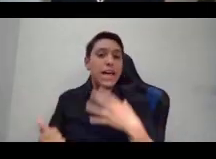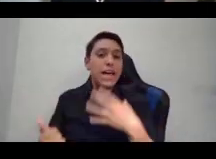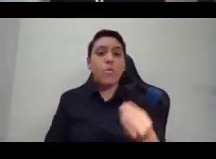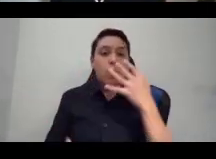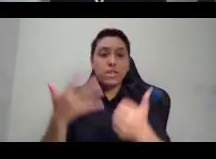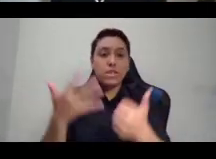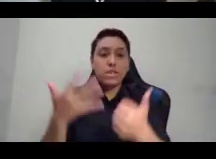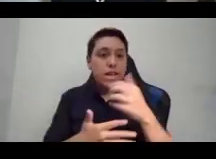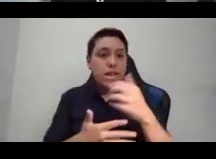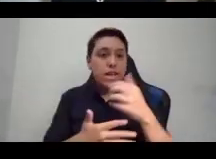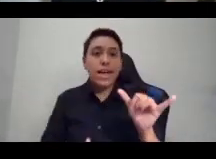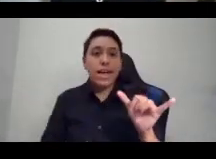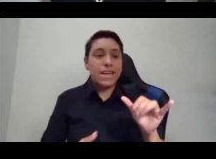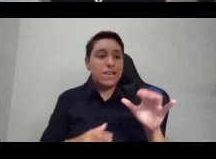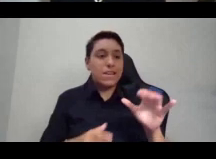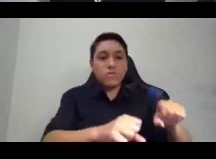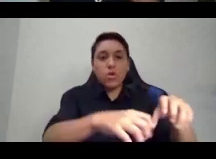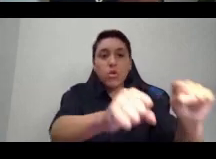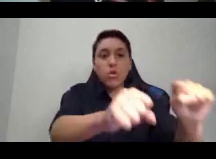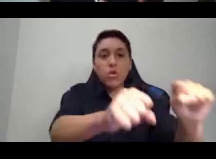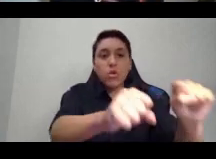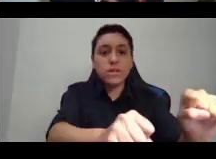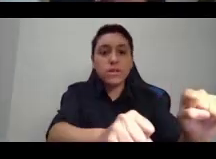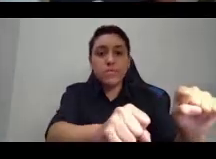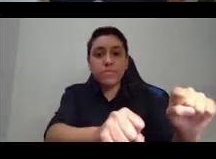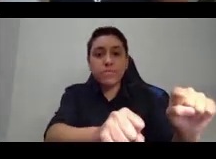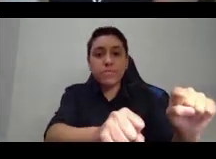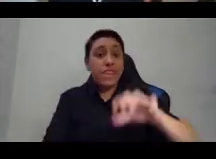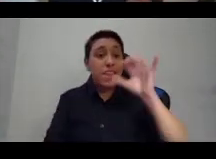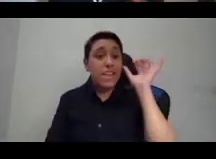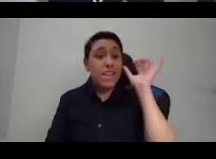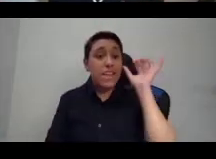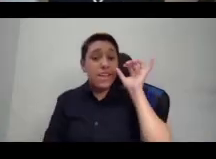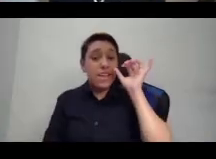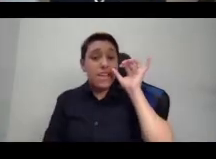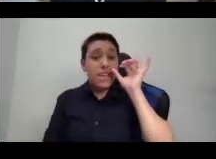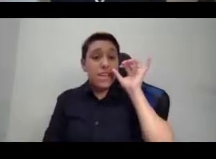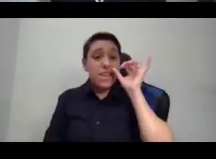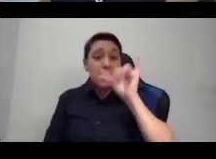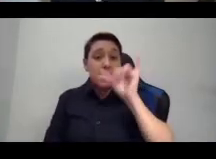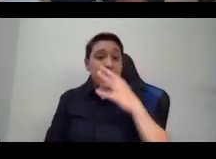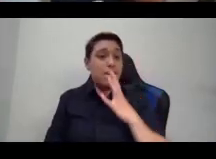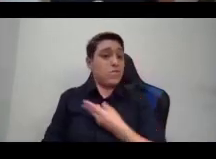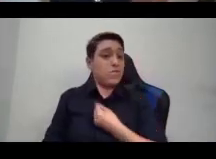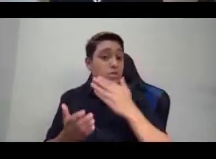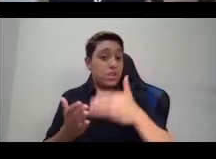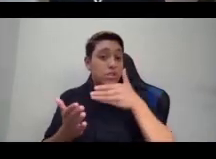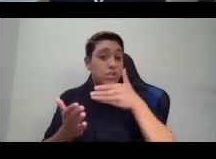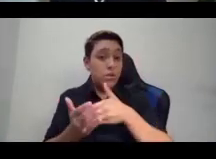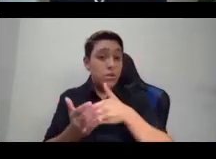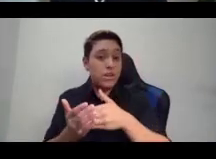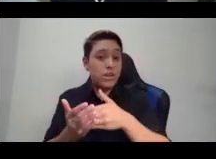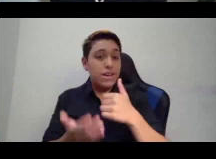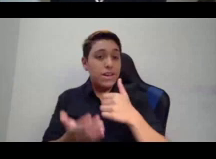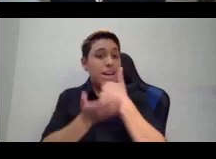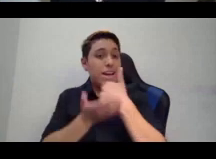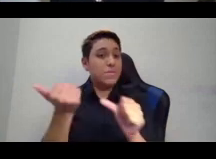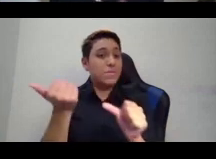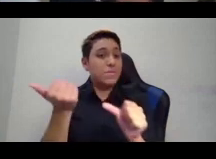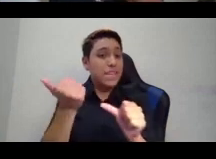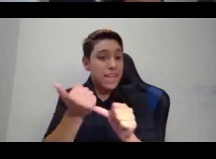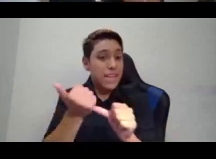like colonialism, it does something to aid in the exploitation and the division of people